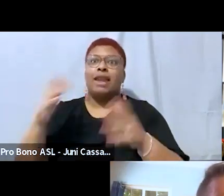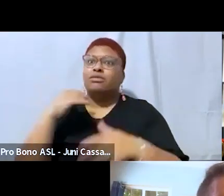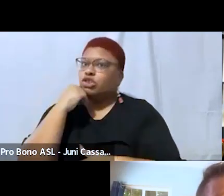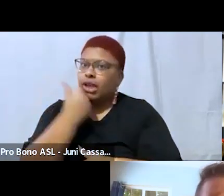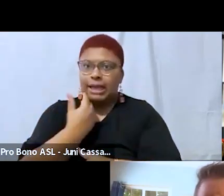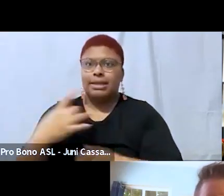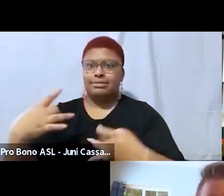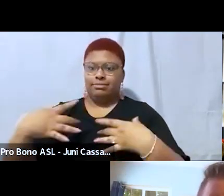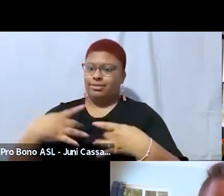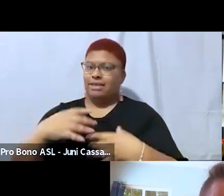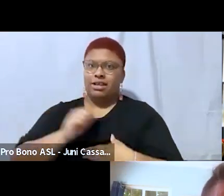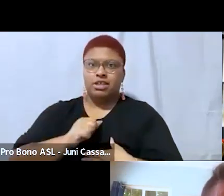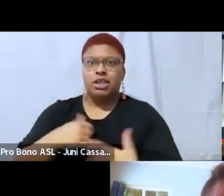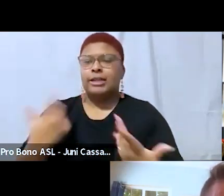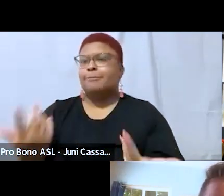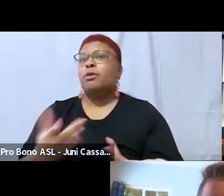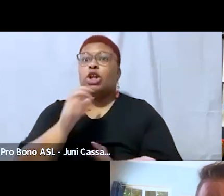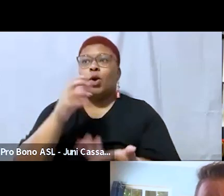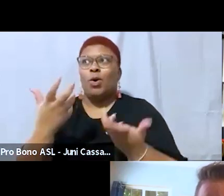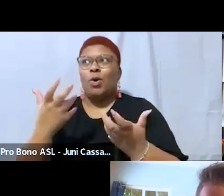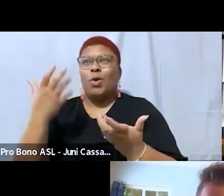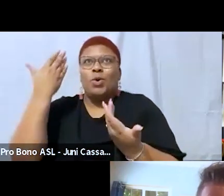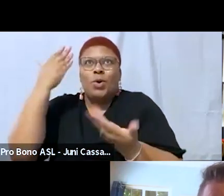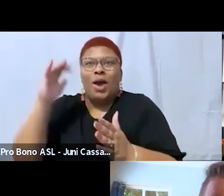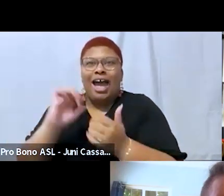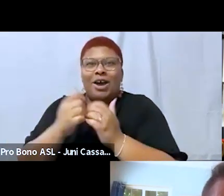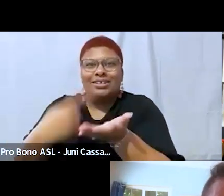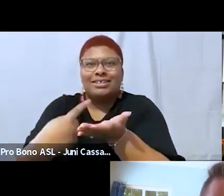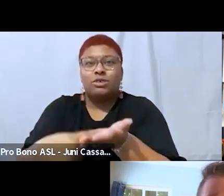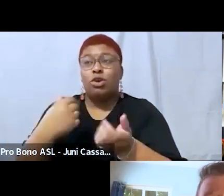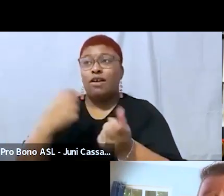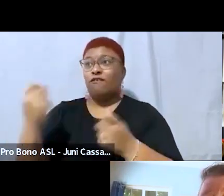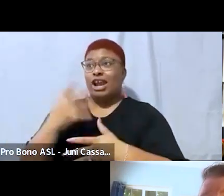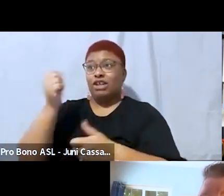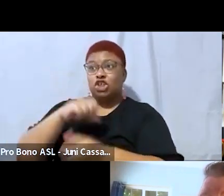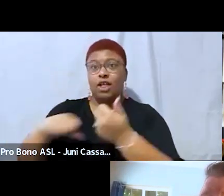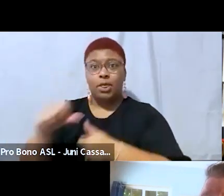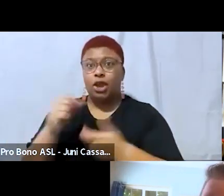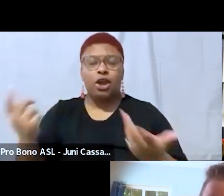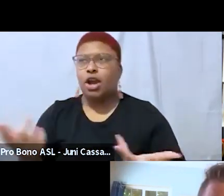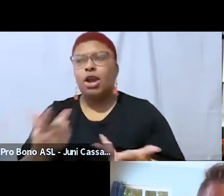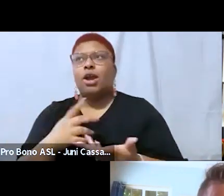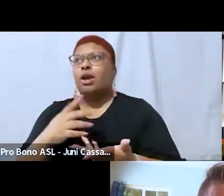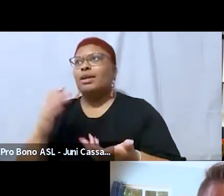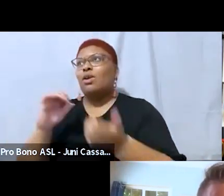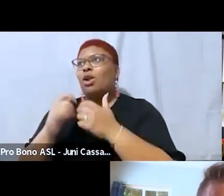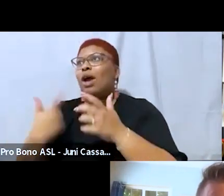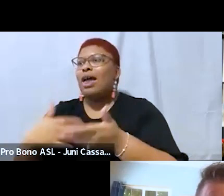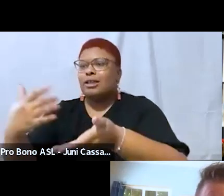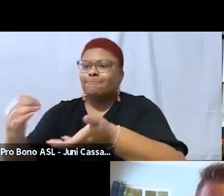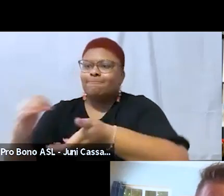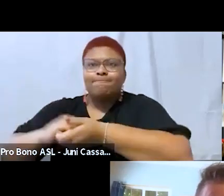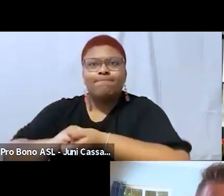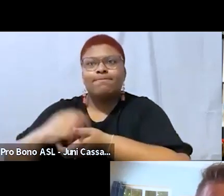um we don't know how to talk about it right we're afraid of each other because of that we don't know how to talk about it and i really feel